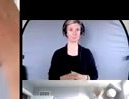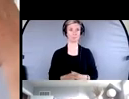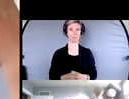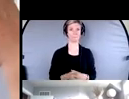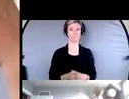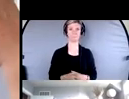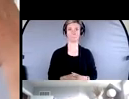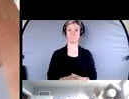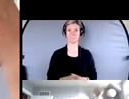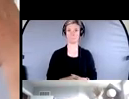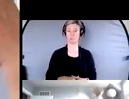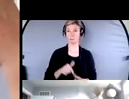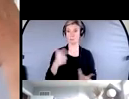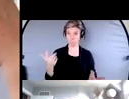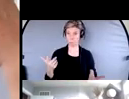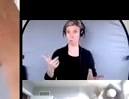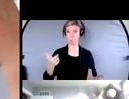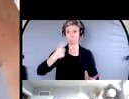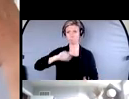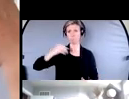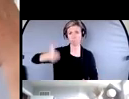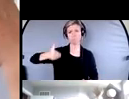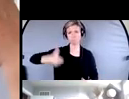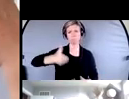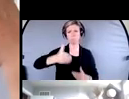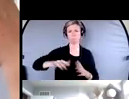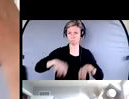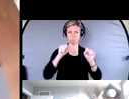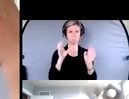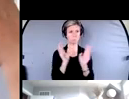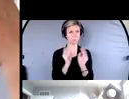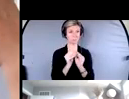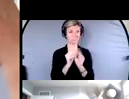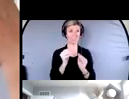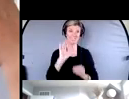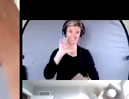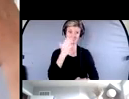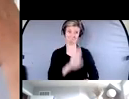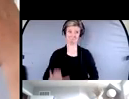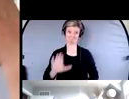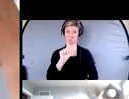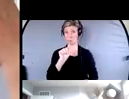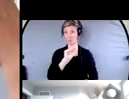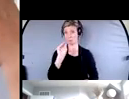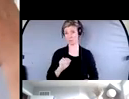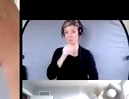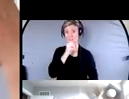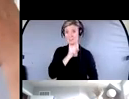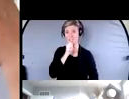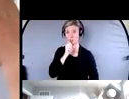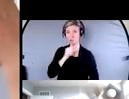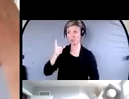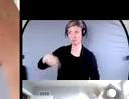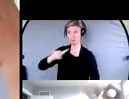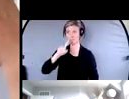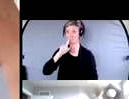presentations and we do some outreach is that over one fifth or 21% of seniors who experience financial abuse really don't know who to